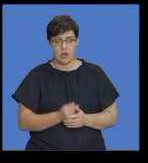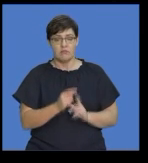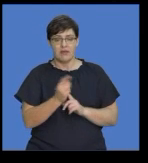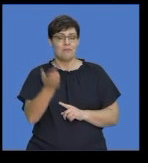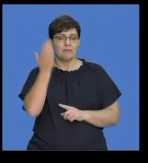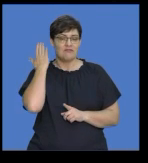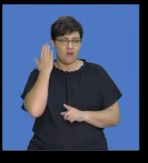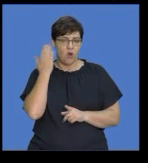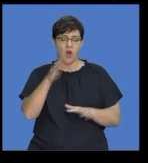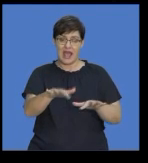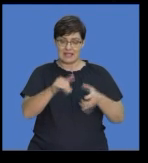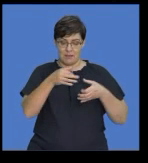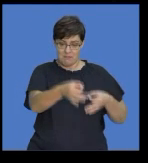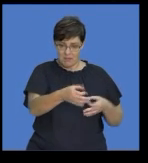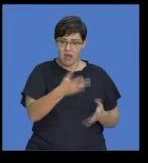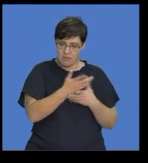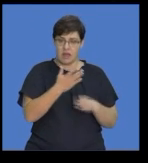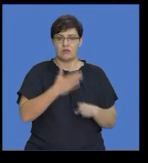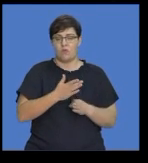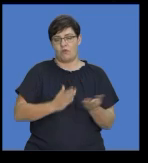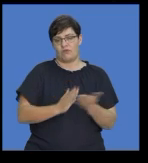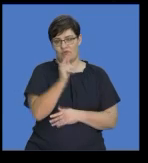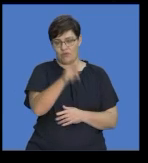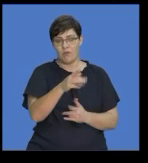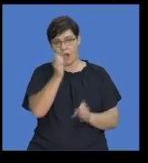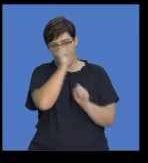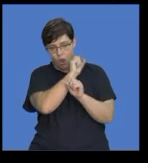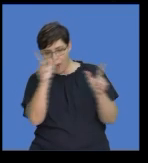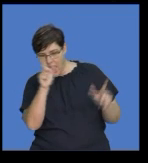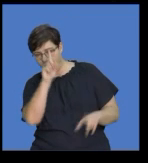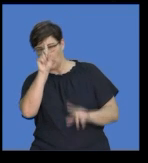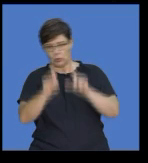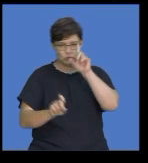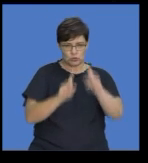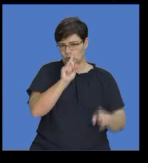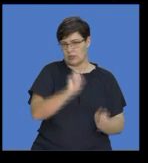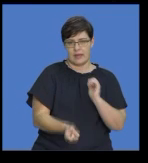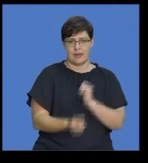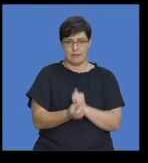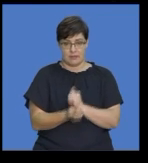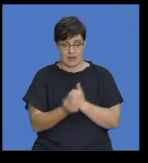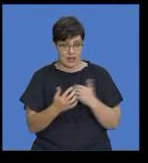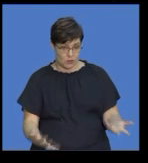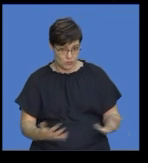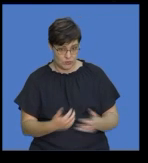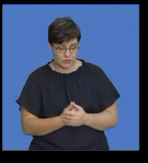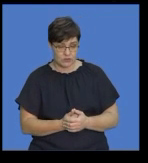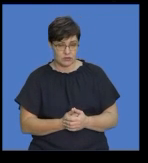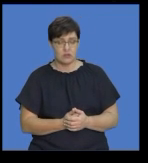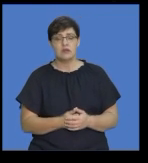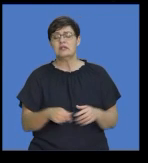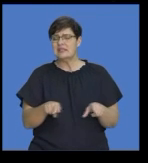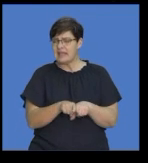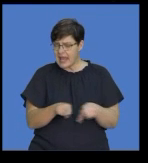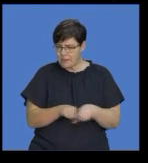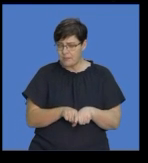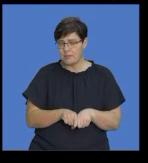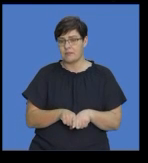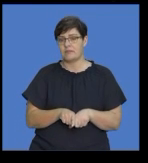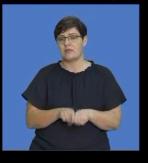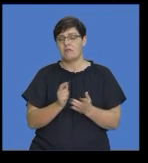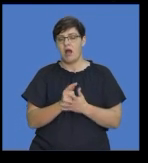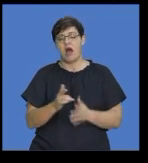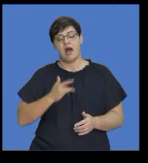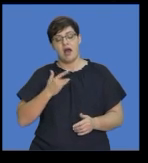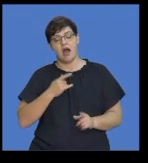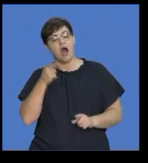exam papers so that you are aware of the types of questions that we've asked. This will also help you to get a feel of how